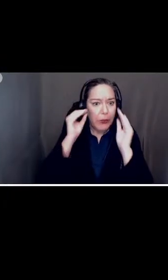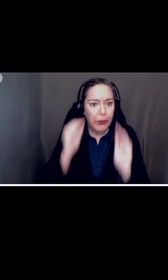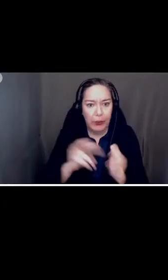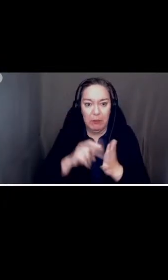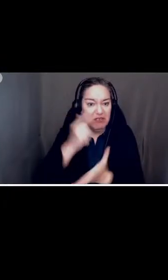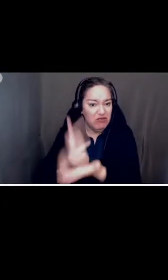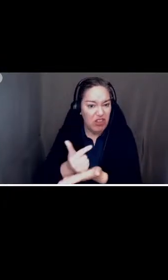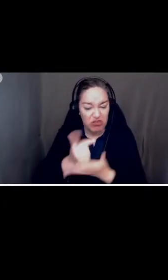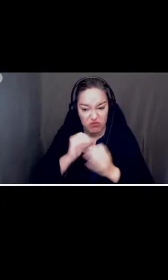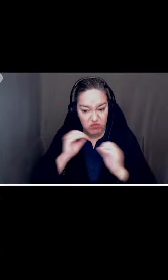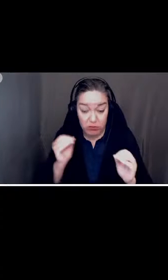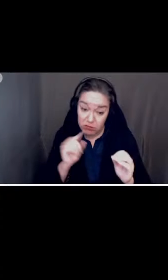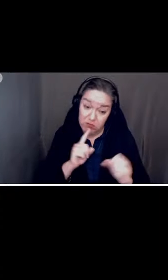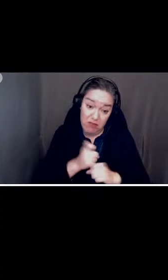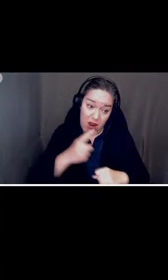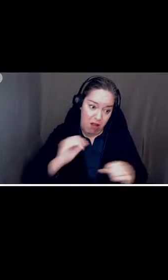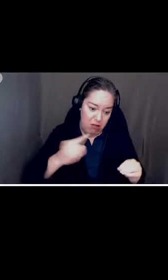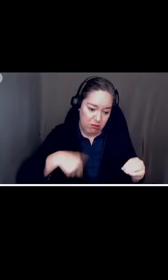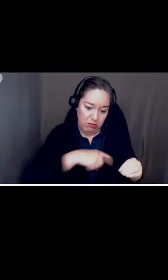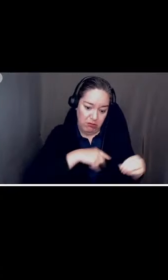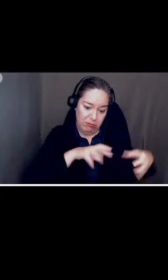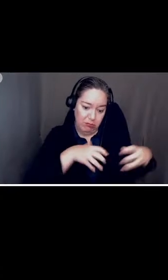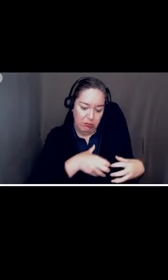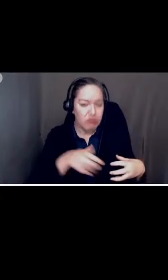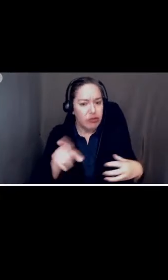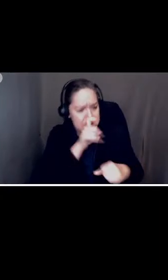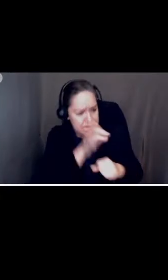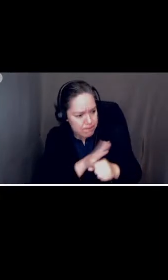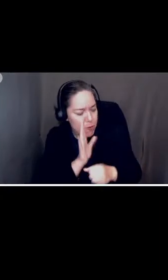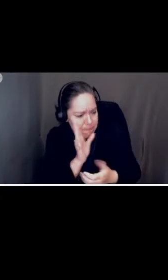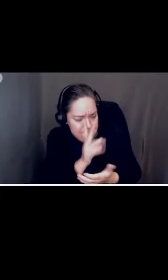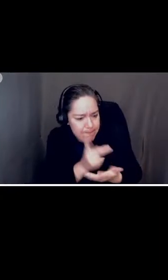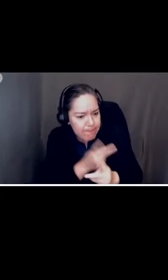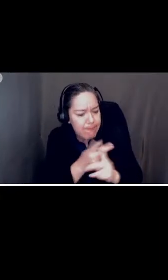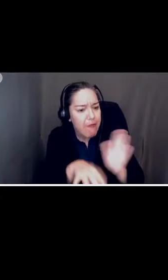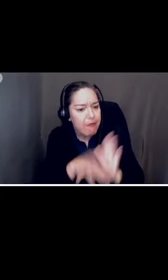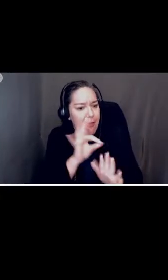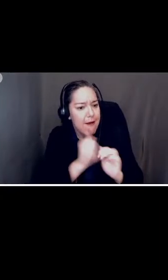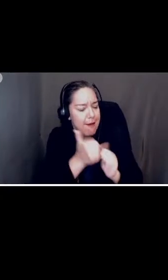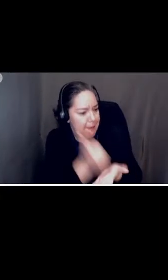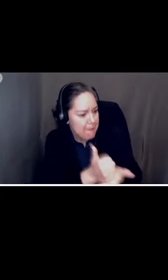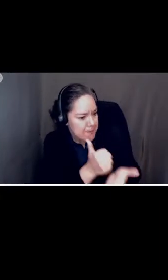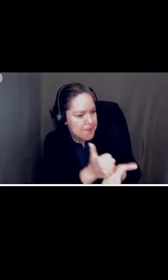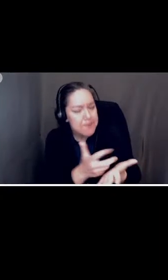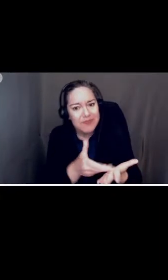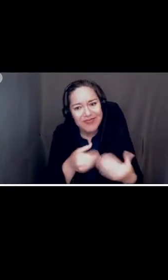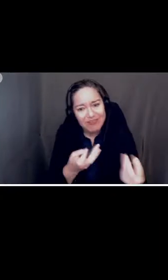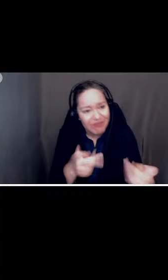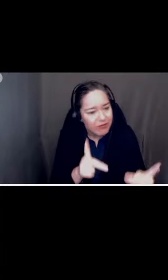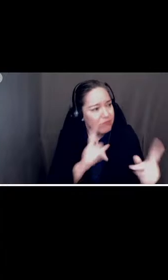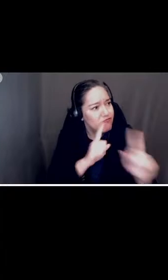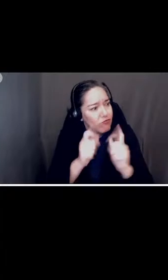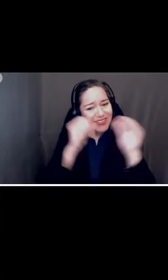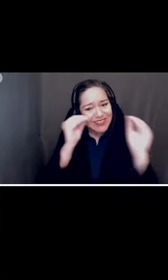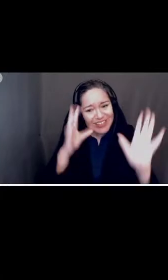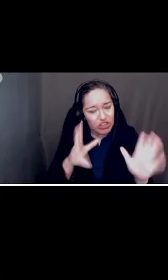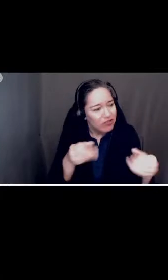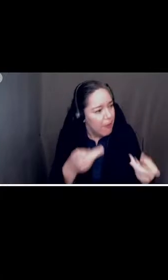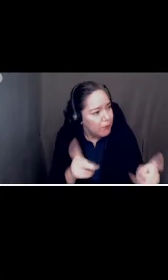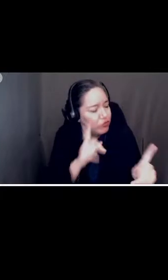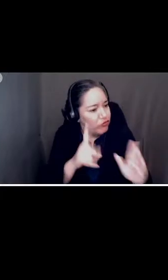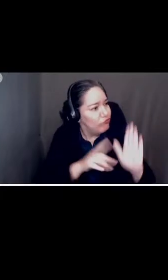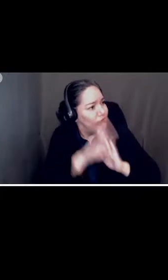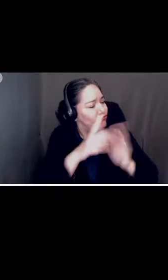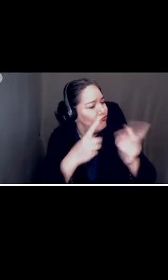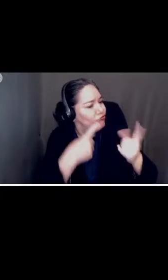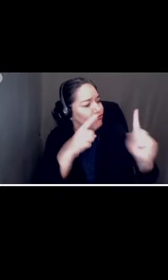she assured me that she would find a way to help me and speak to my teachers to give me an opportunity to succeed she did and i proved to